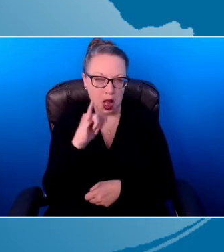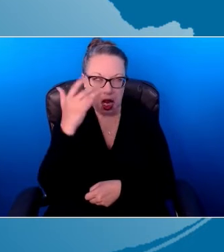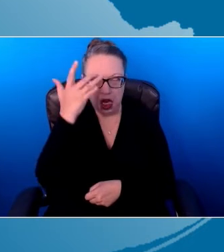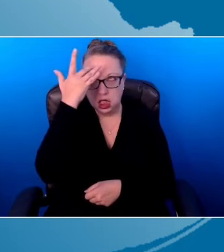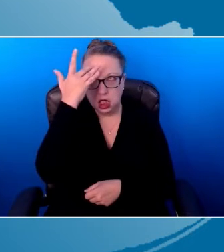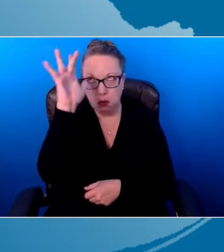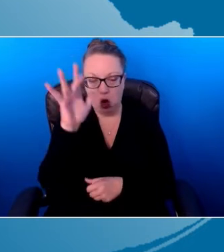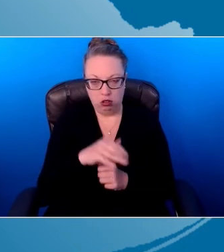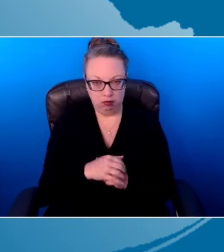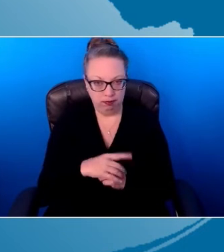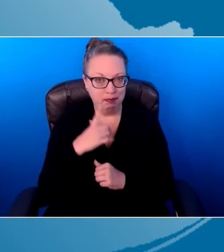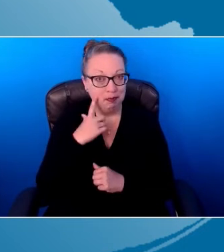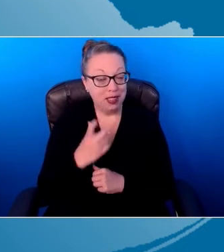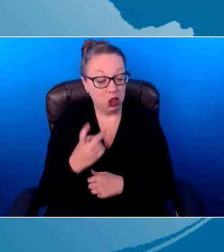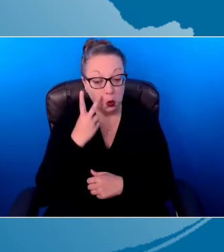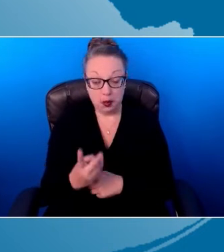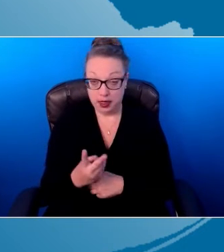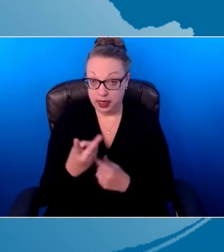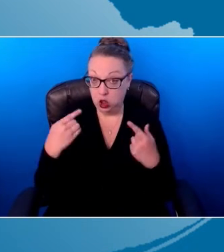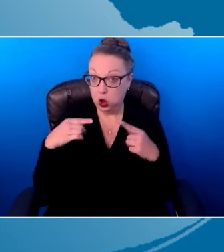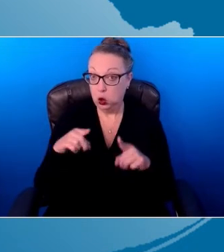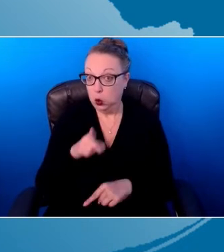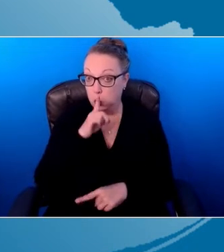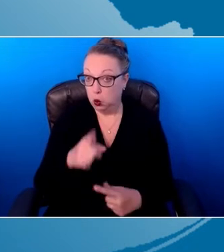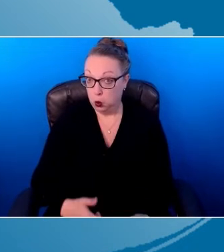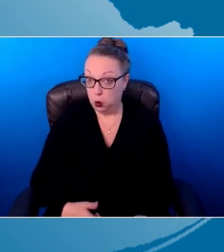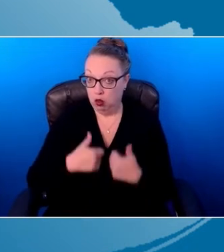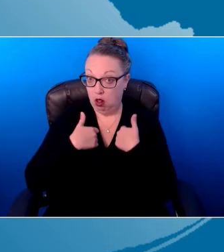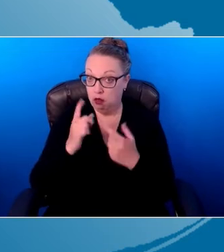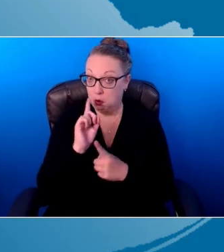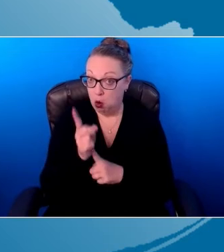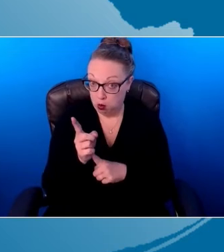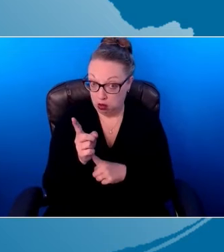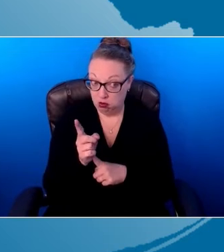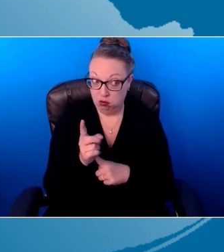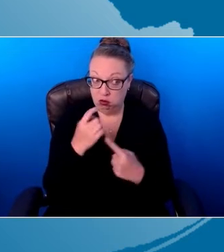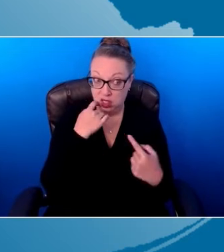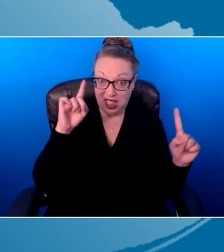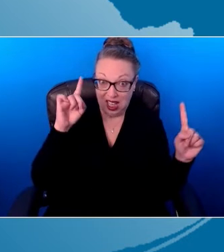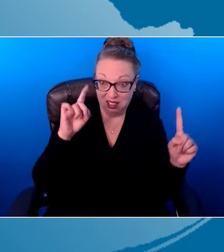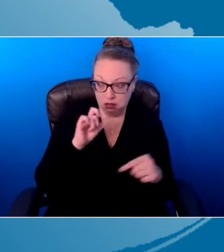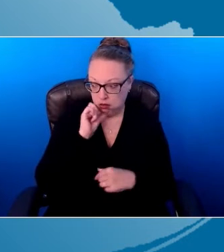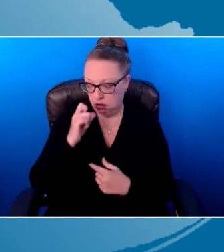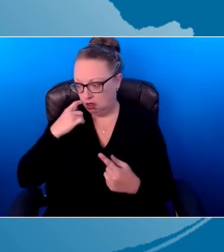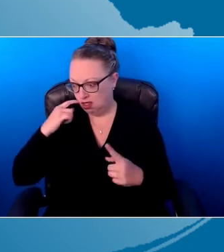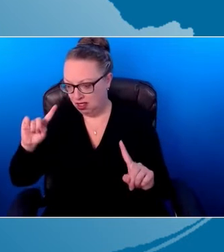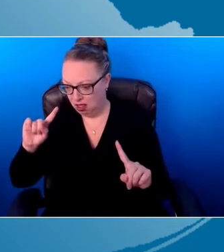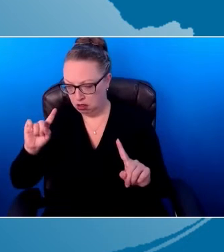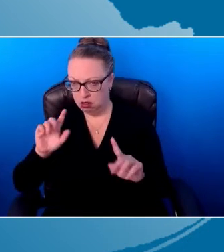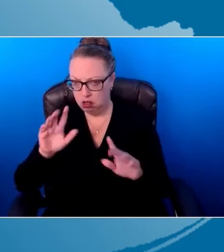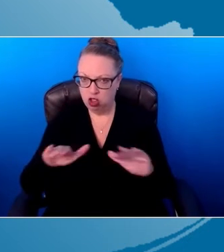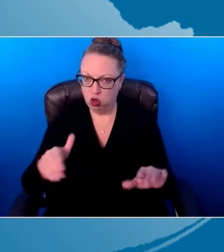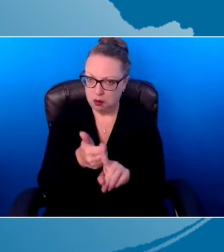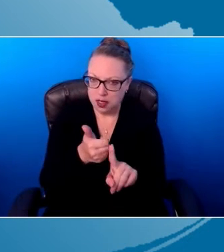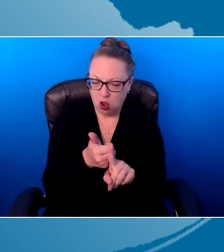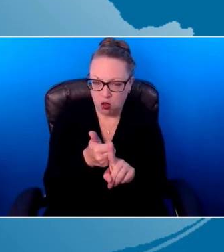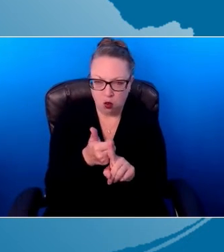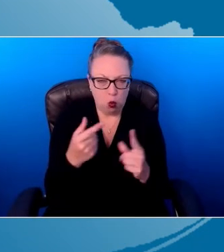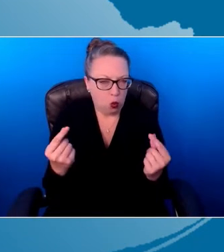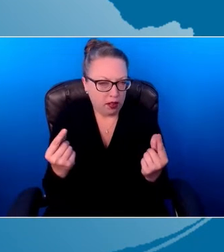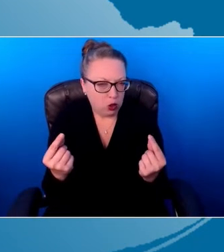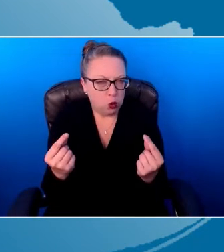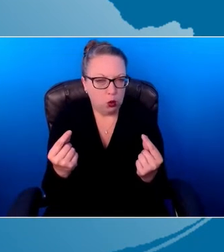how this is working. How is the child verbalizing? How is the child using their listening skills in this moment, in this